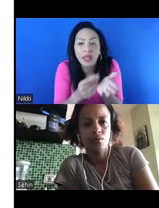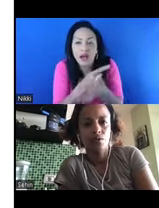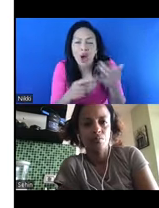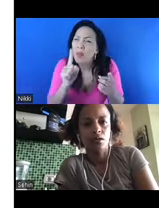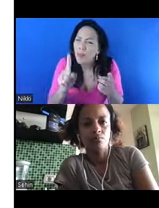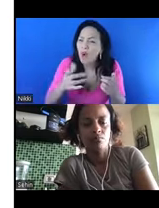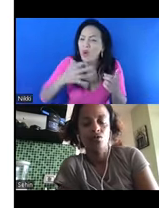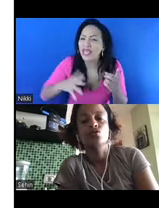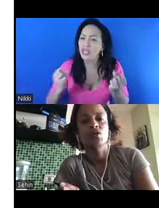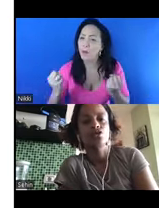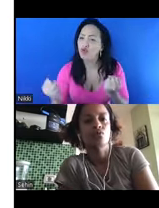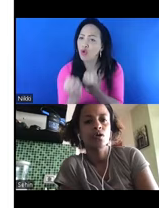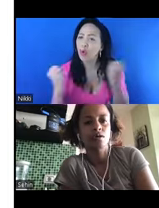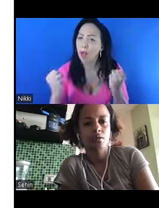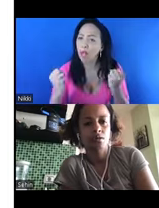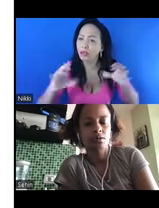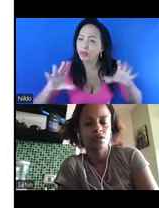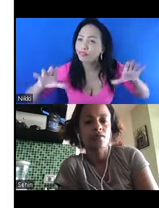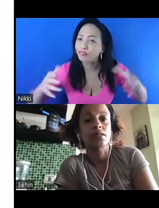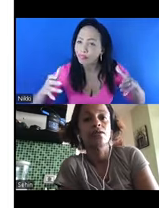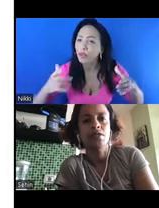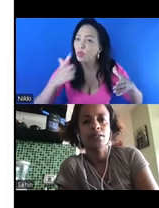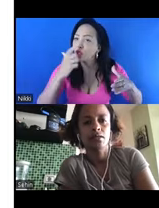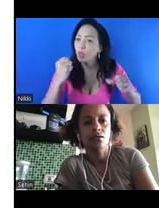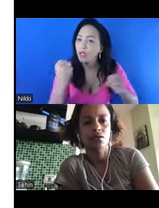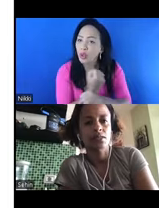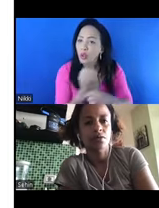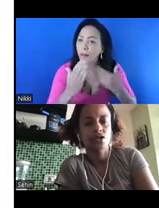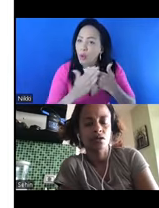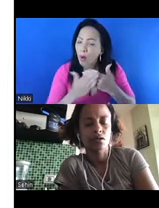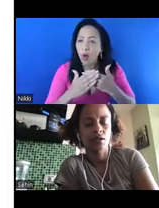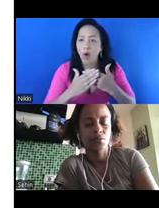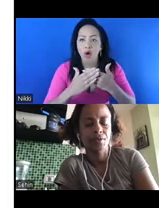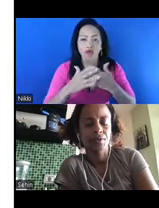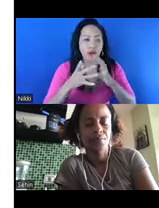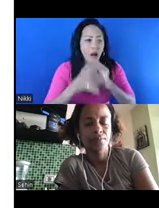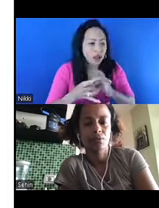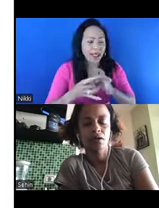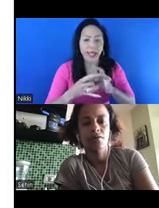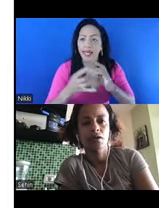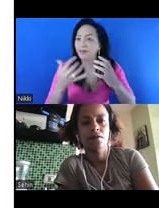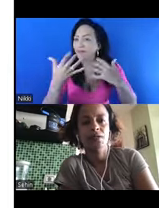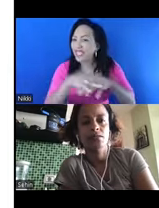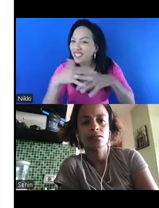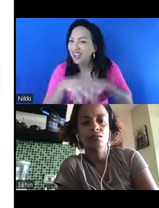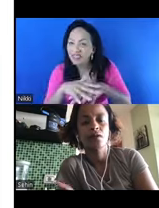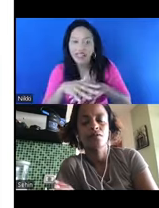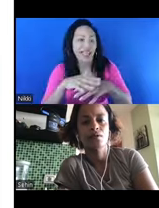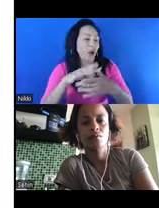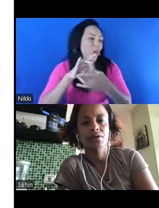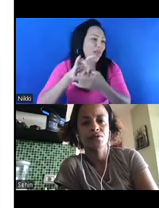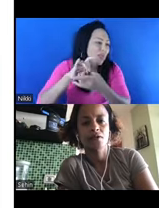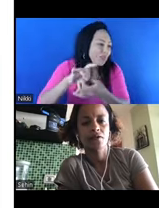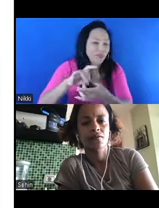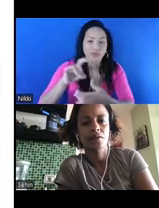We could be doing so much more in terms of integrity or integration with African feminists, with other